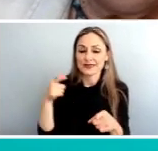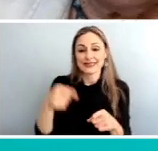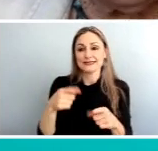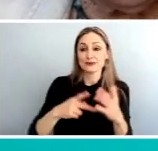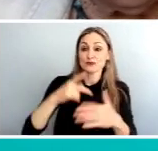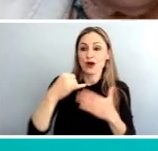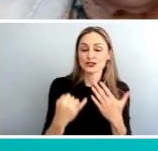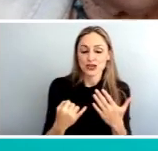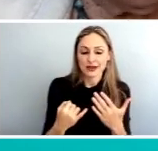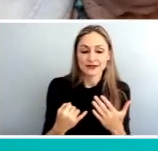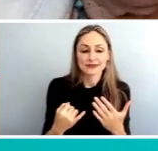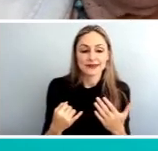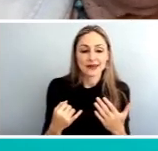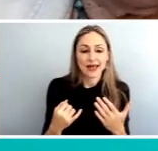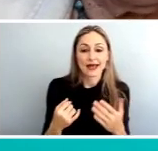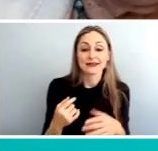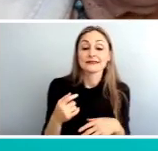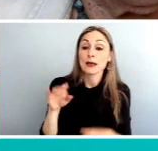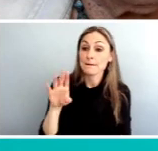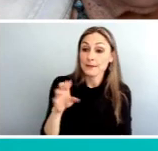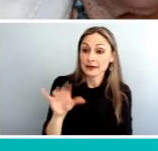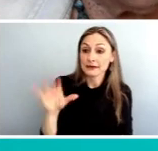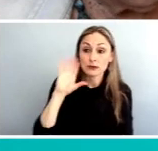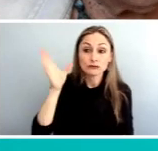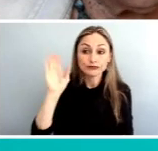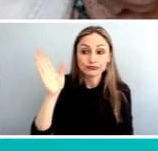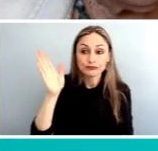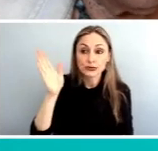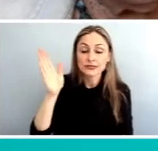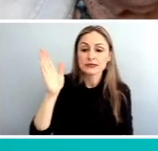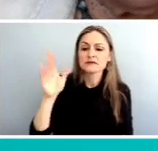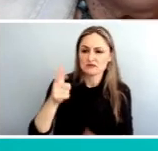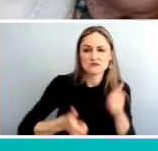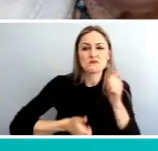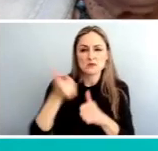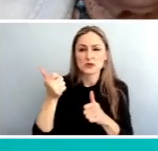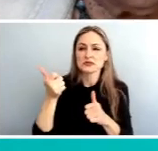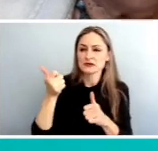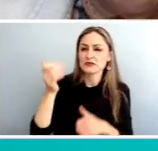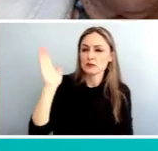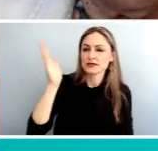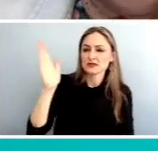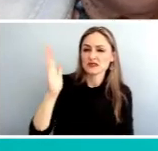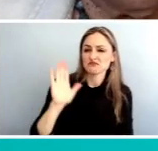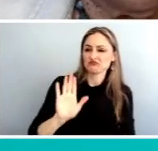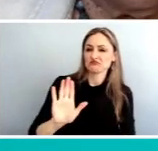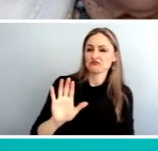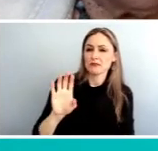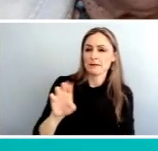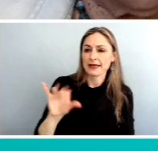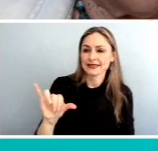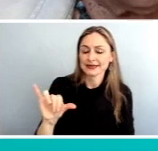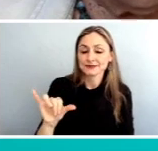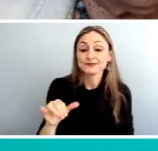And she'll be presenting, uh, doing most of the presentation. Please remember that, uh,